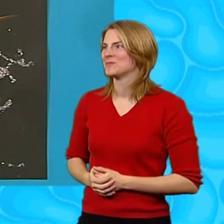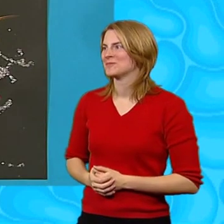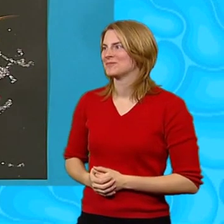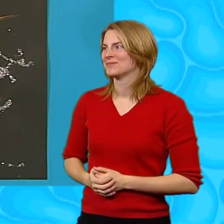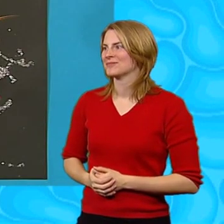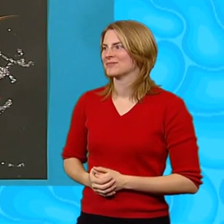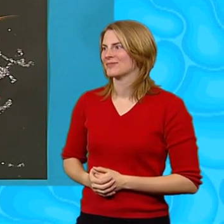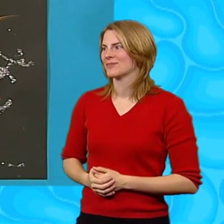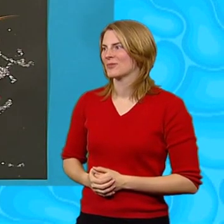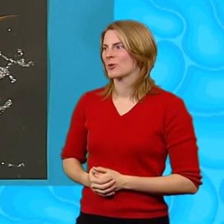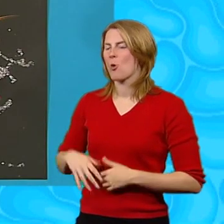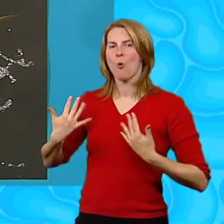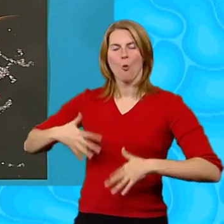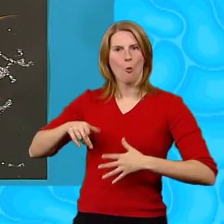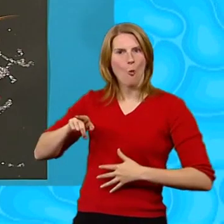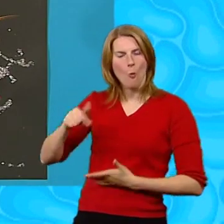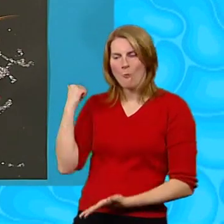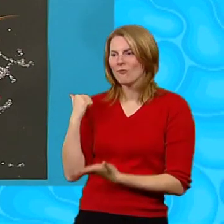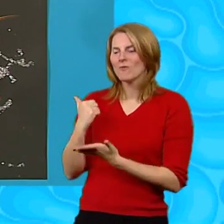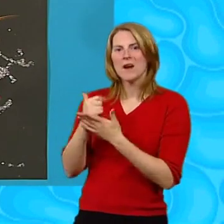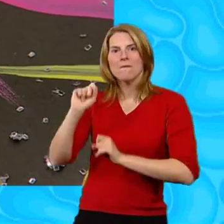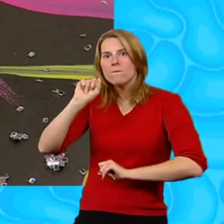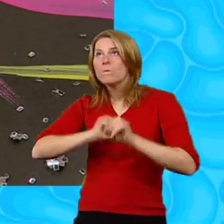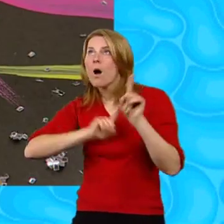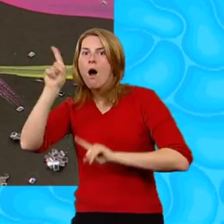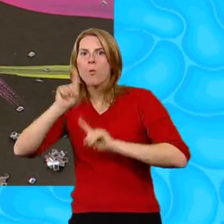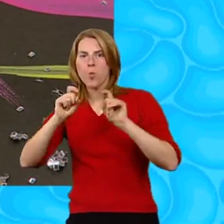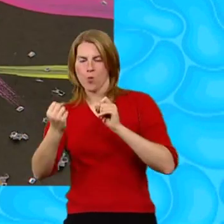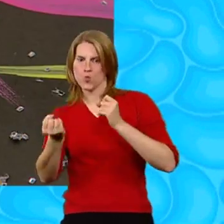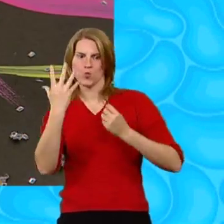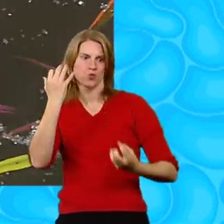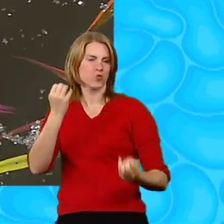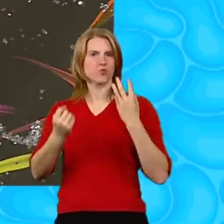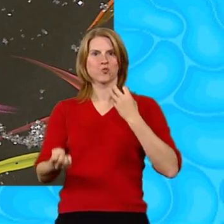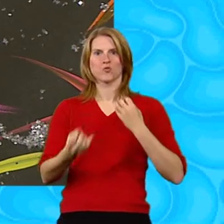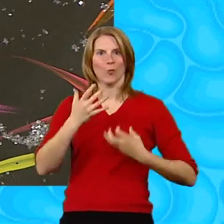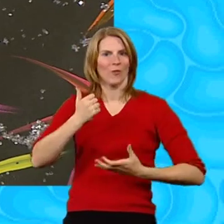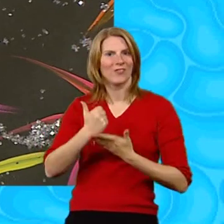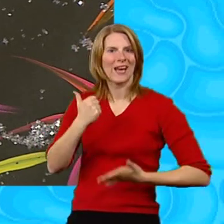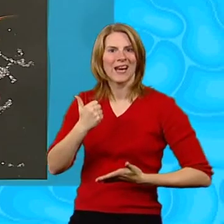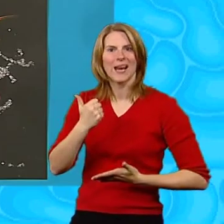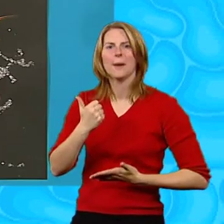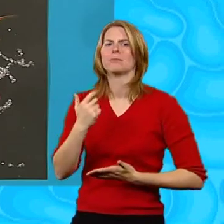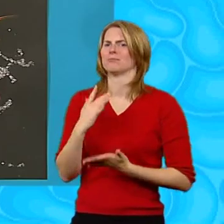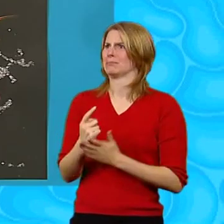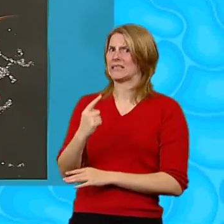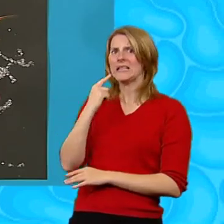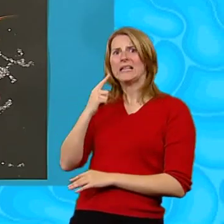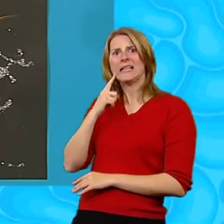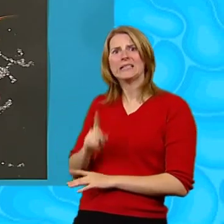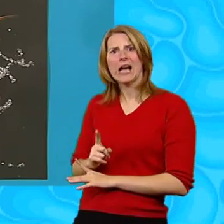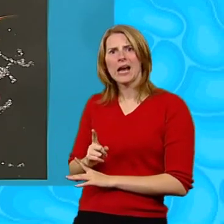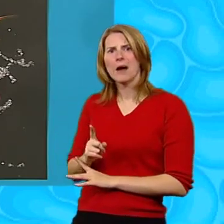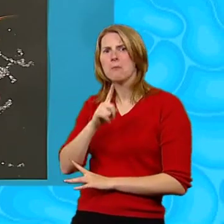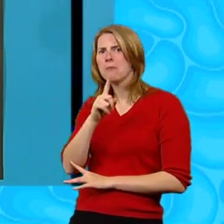Look at this great exploding firework picture It's easy to do But looks so good That you'll be able